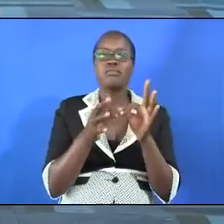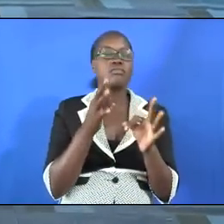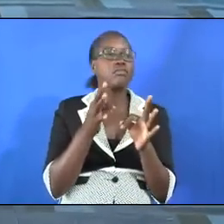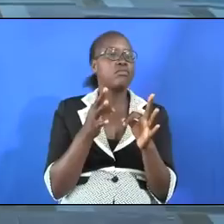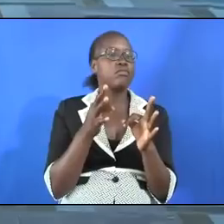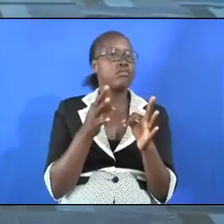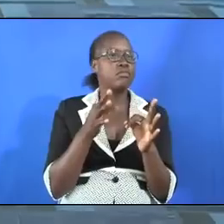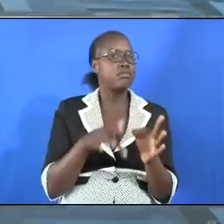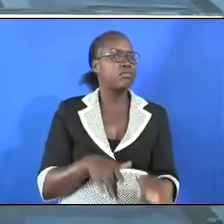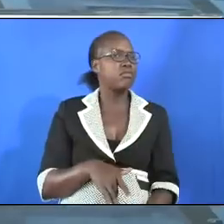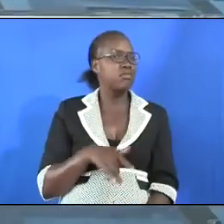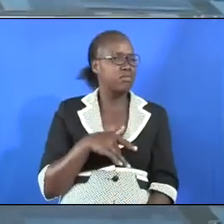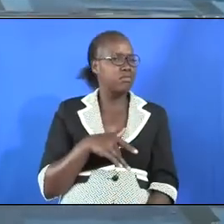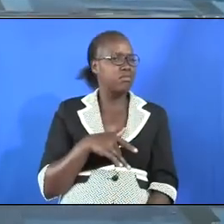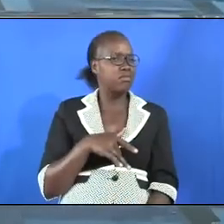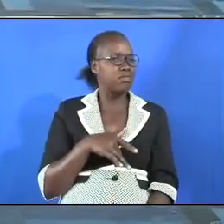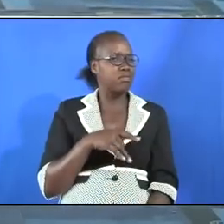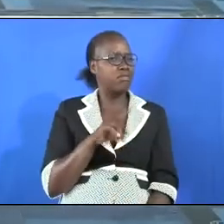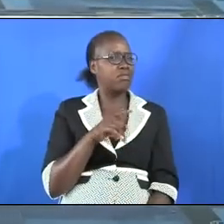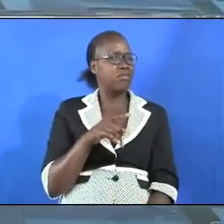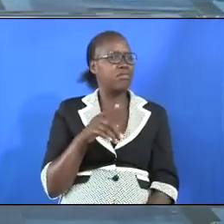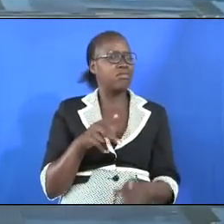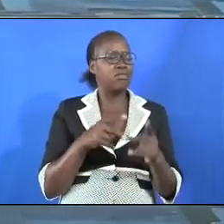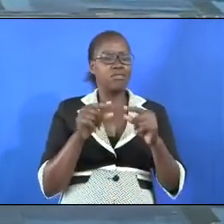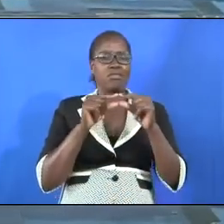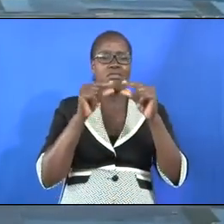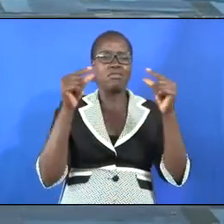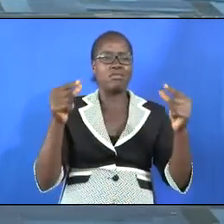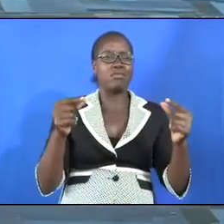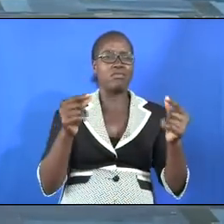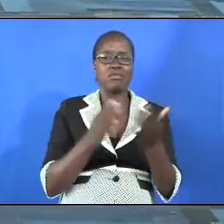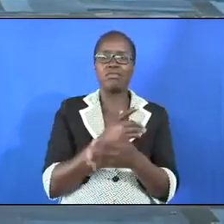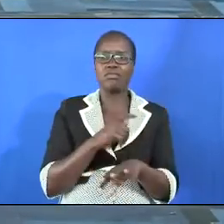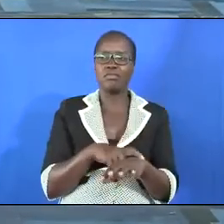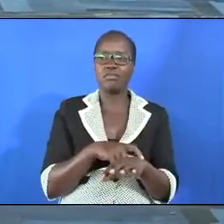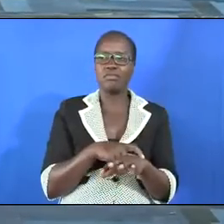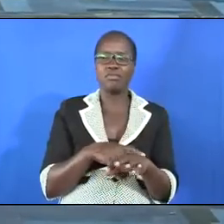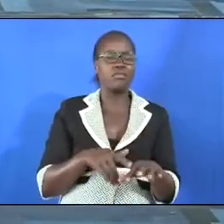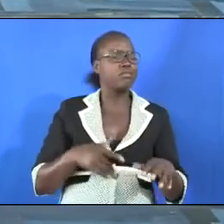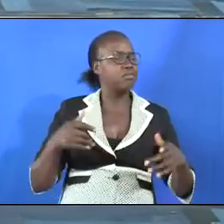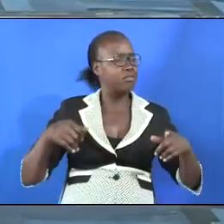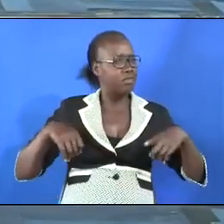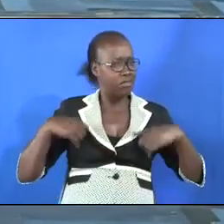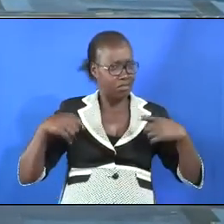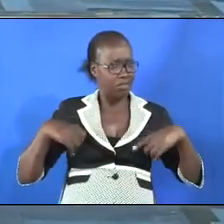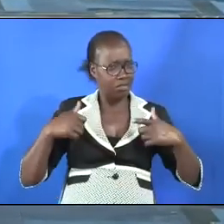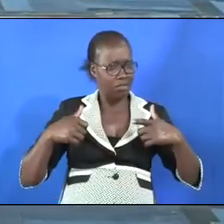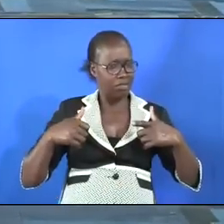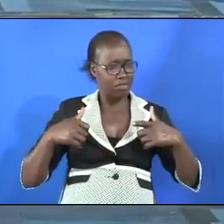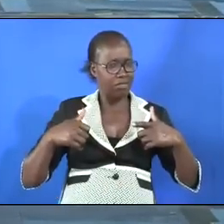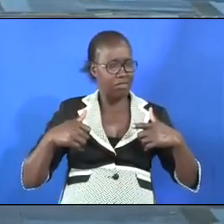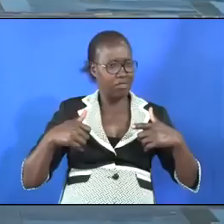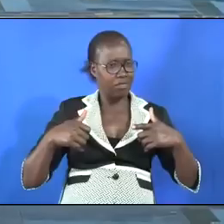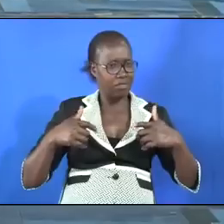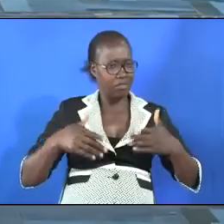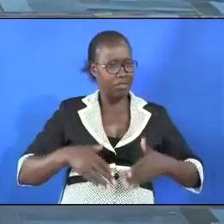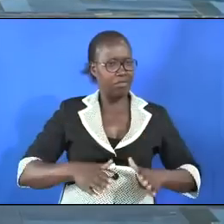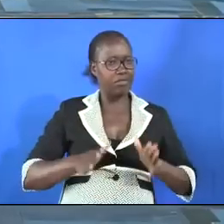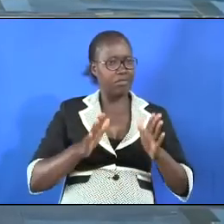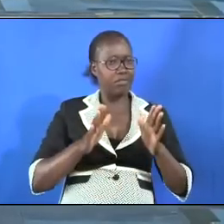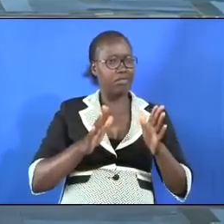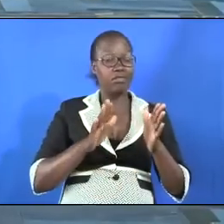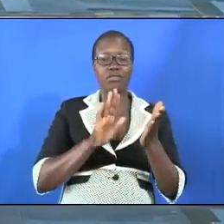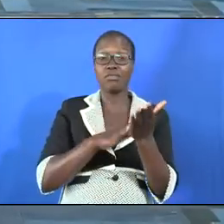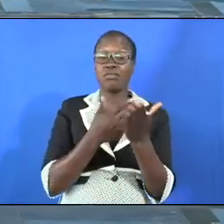feel yourself very great and sometimes you feel proud allow me to